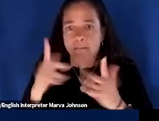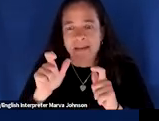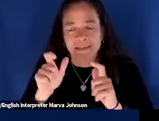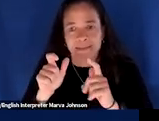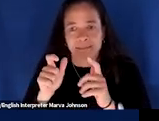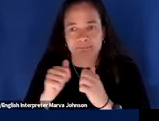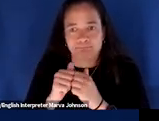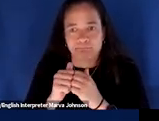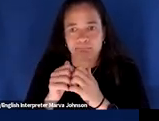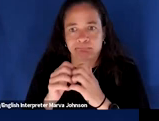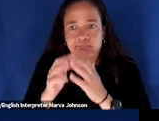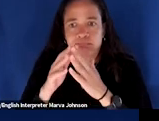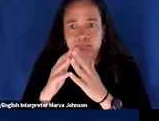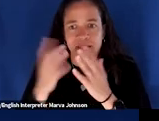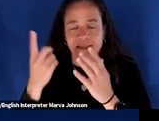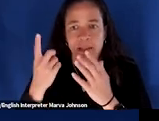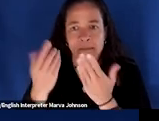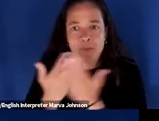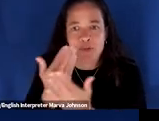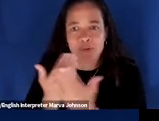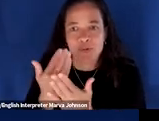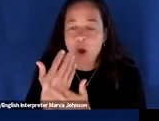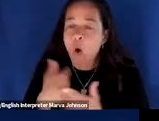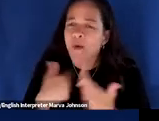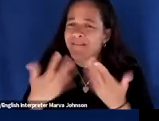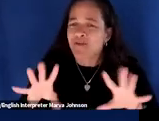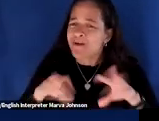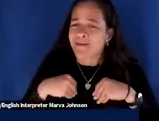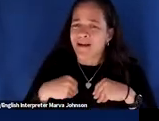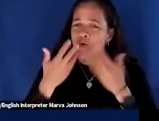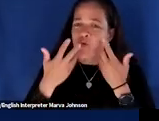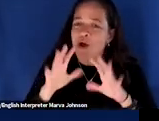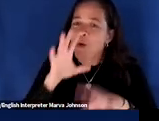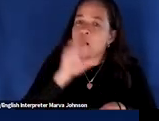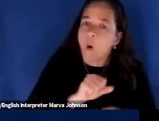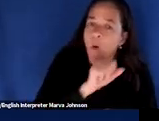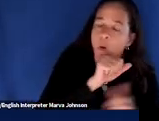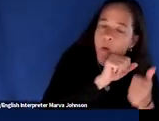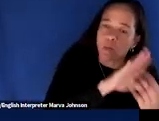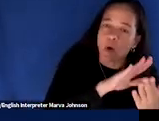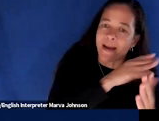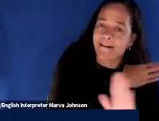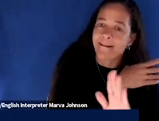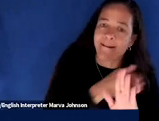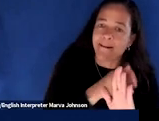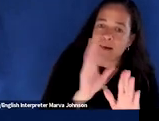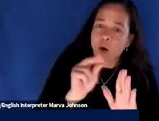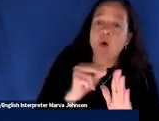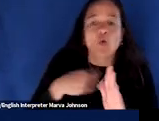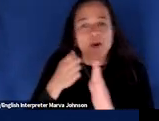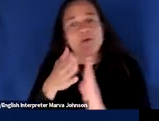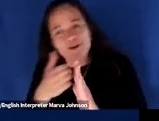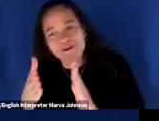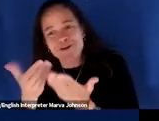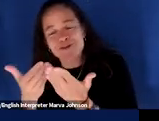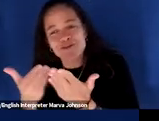think we've accepted that we're not we don't want to go back to the way things were even if we thought we could we want to move forward and we want a new